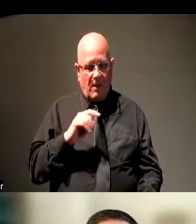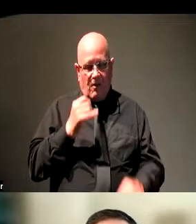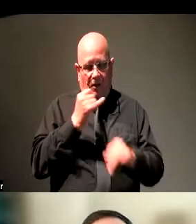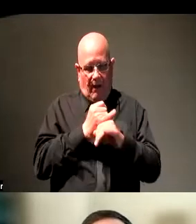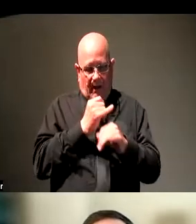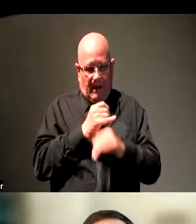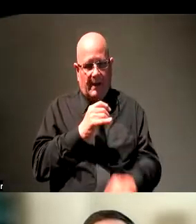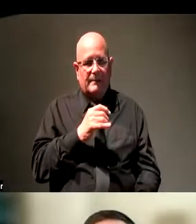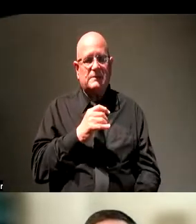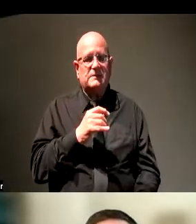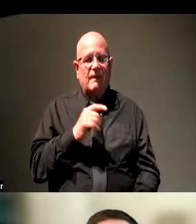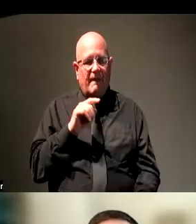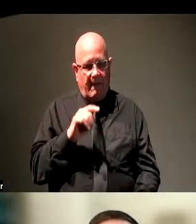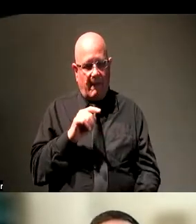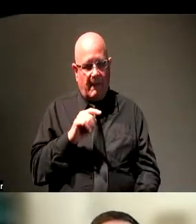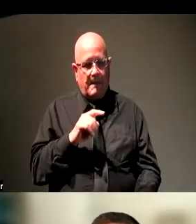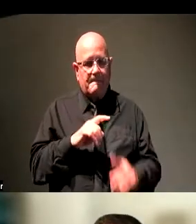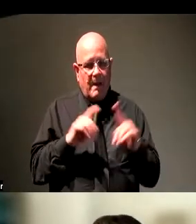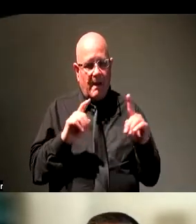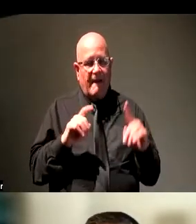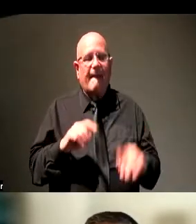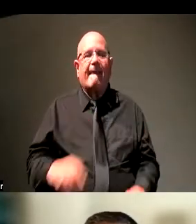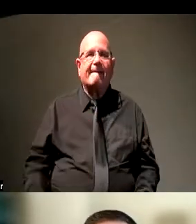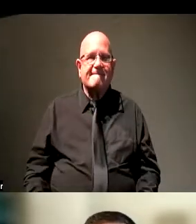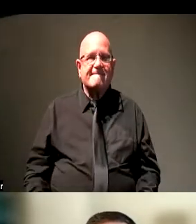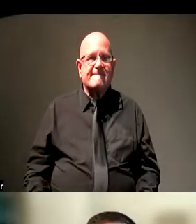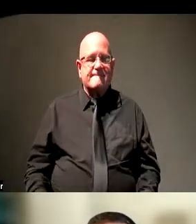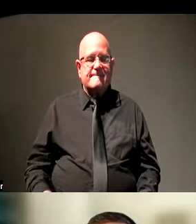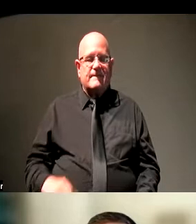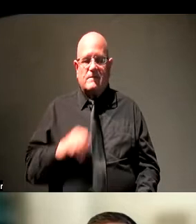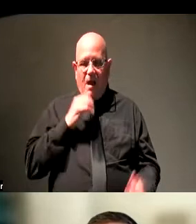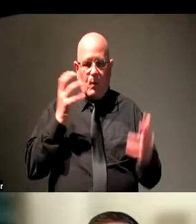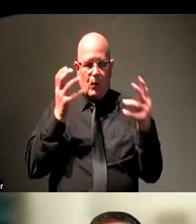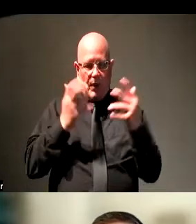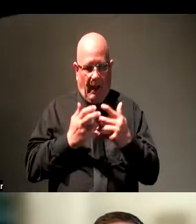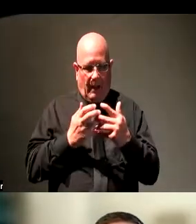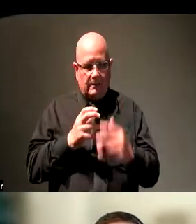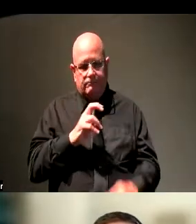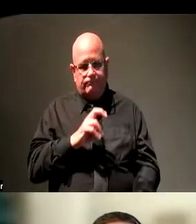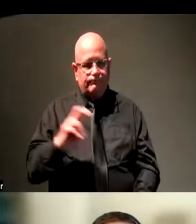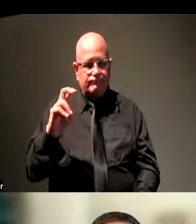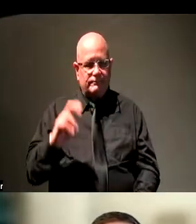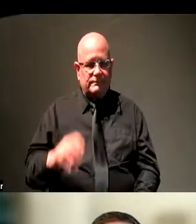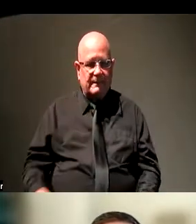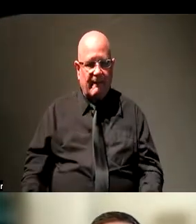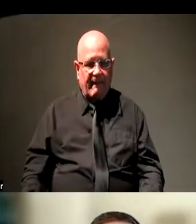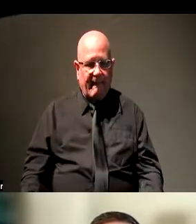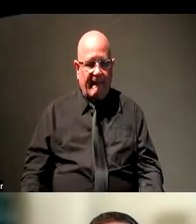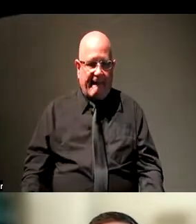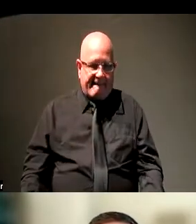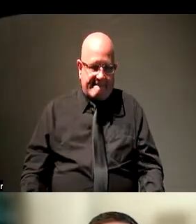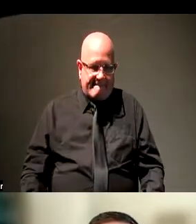a trip out to be with you all in person. So that didn't work out. And again, thank you for letting me come in remotely. But